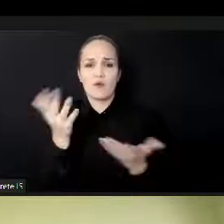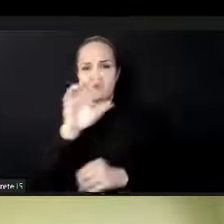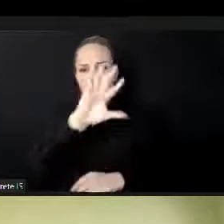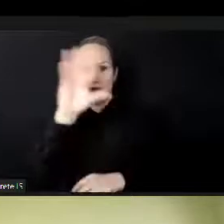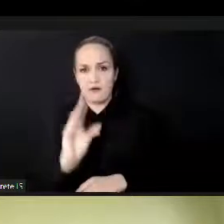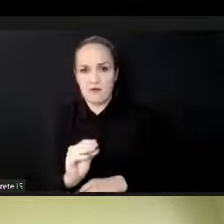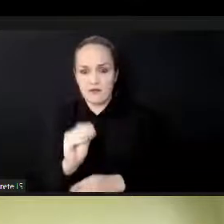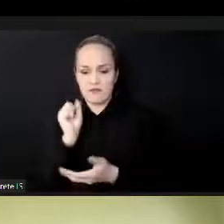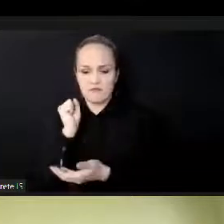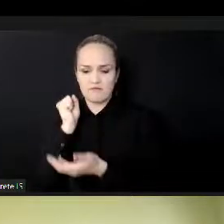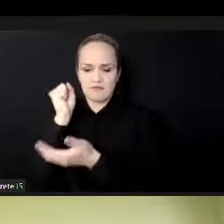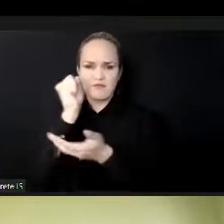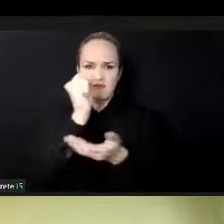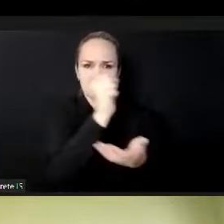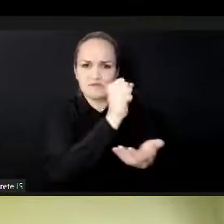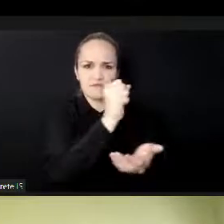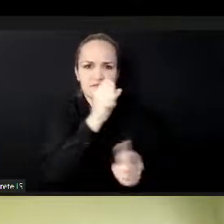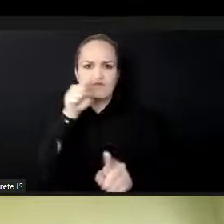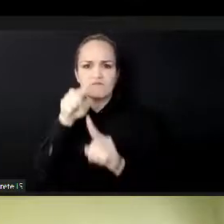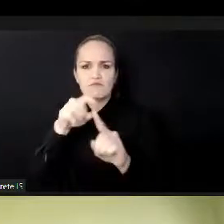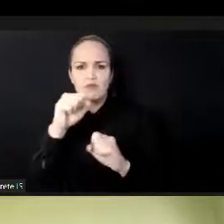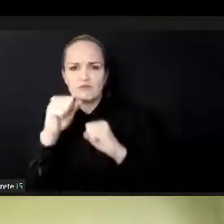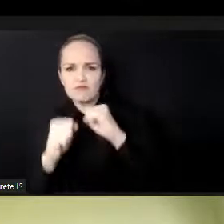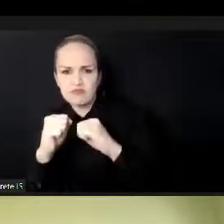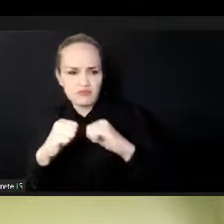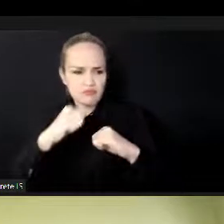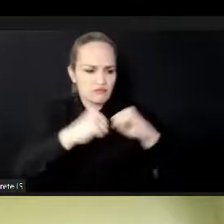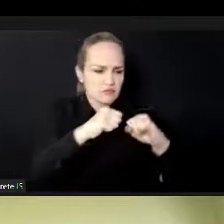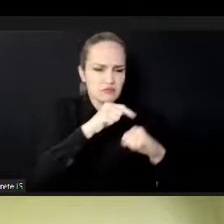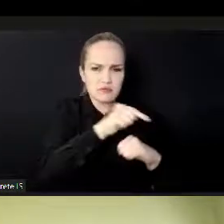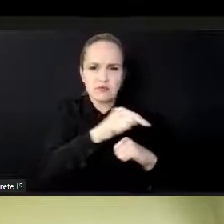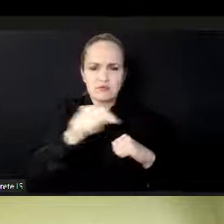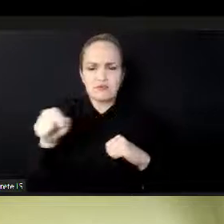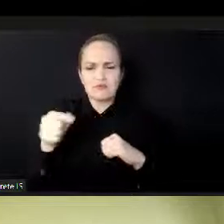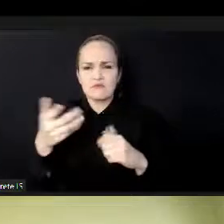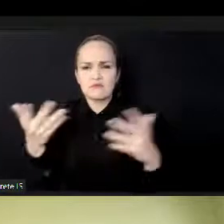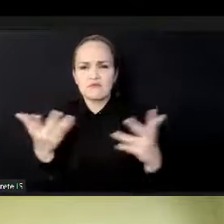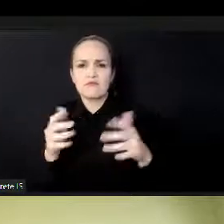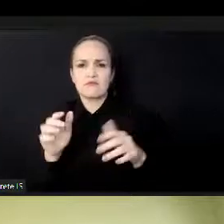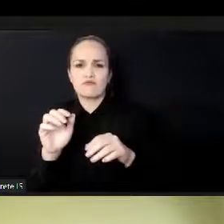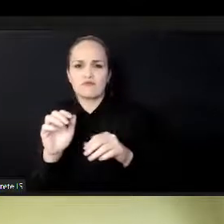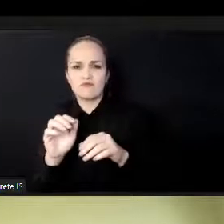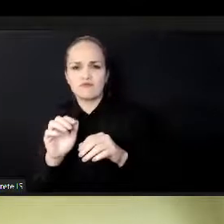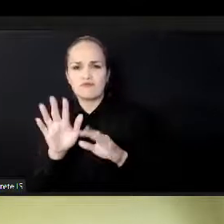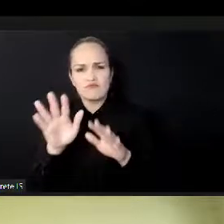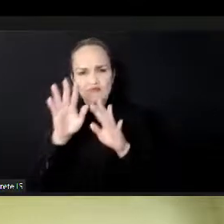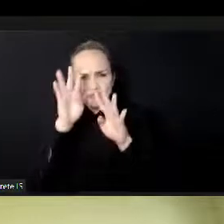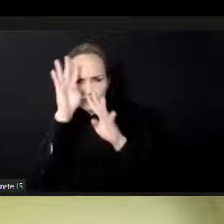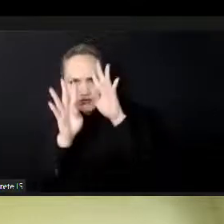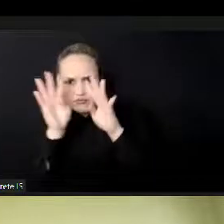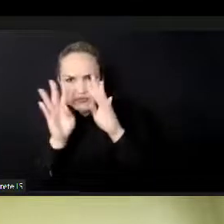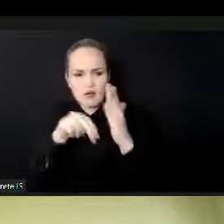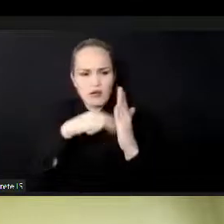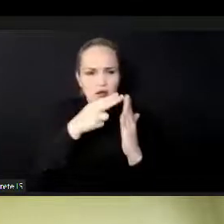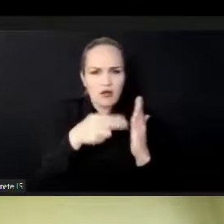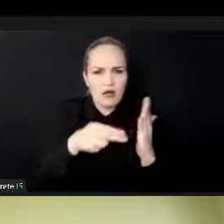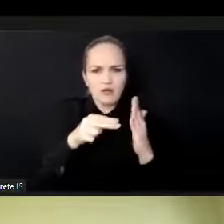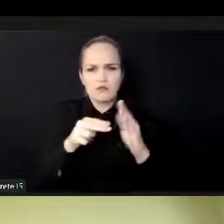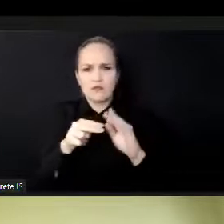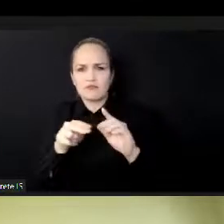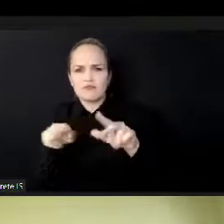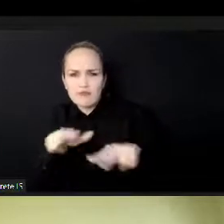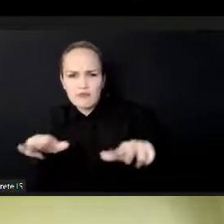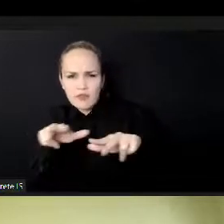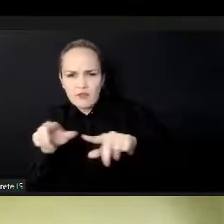We have three operations. One is investments. We've made investments in over 100